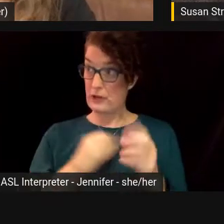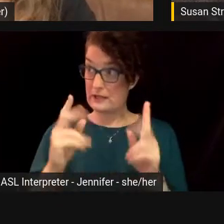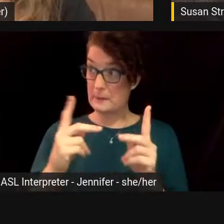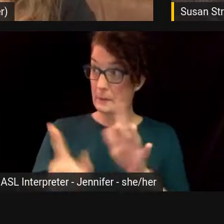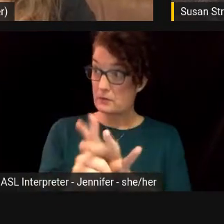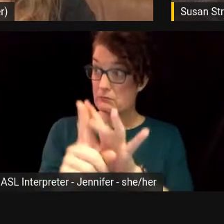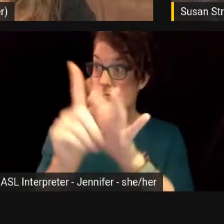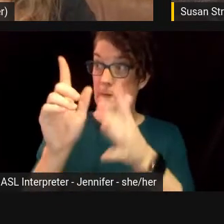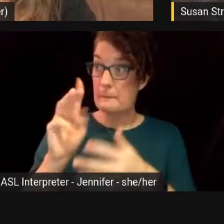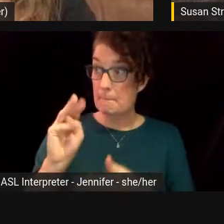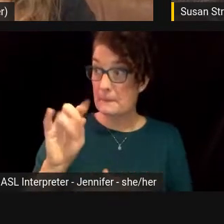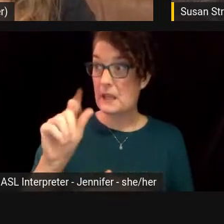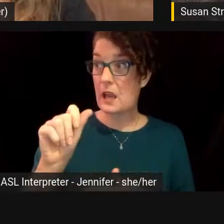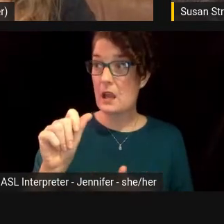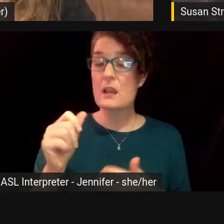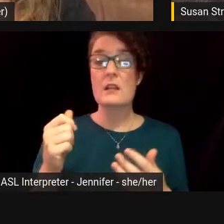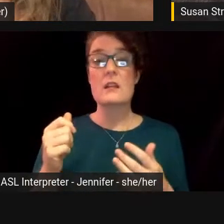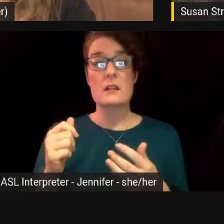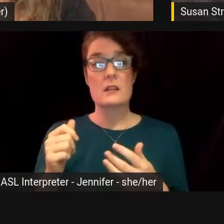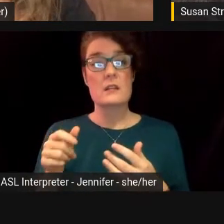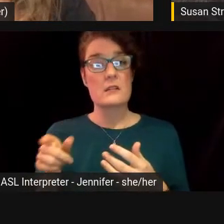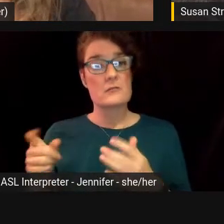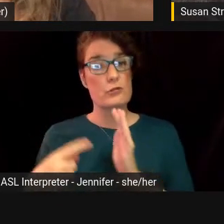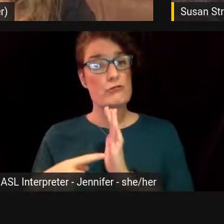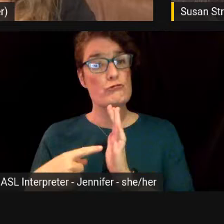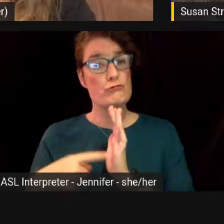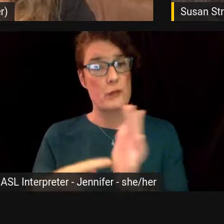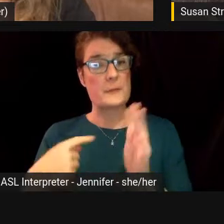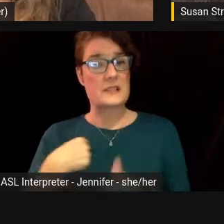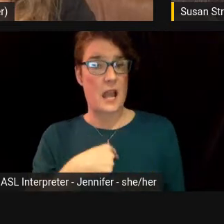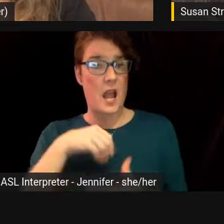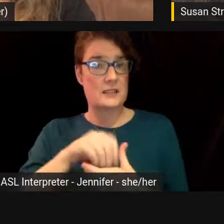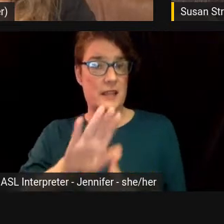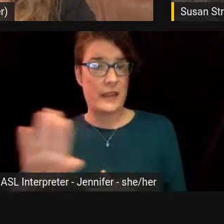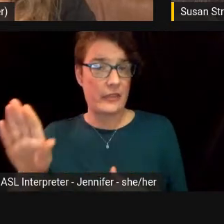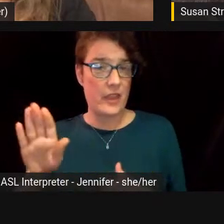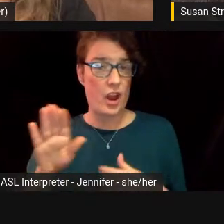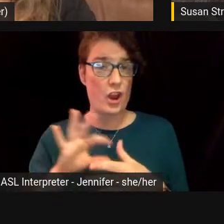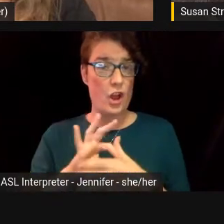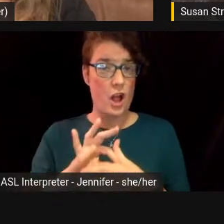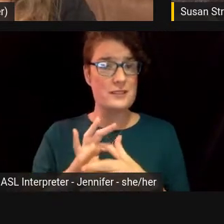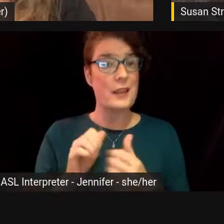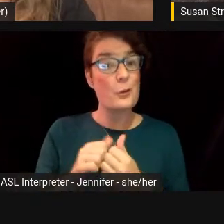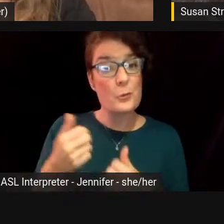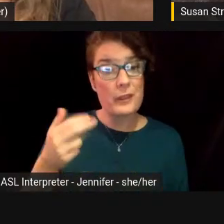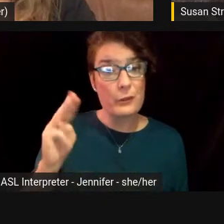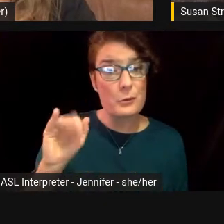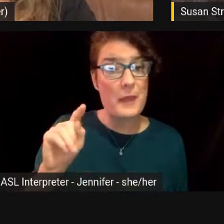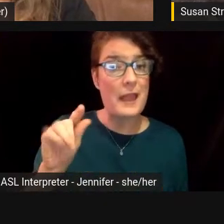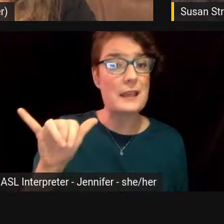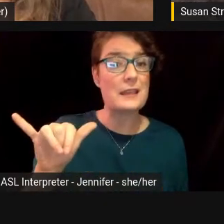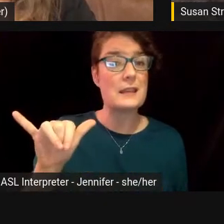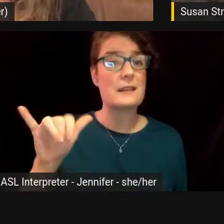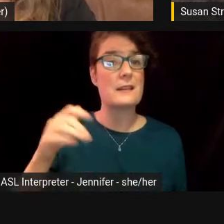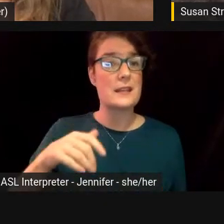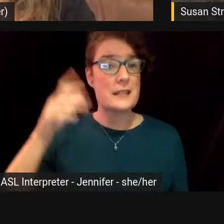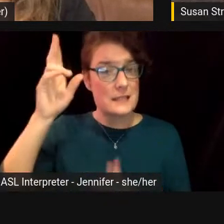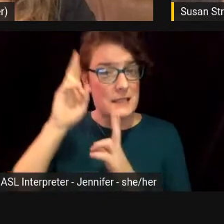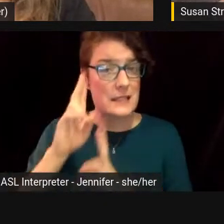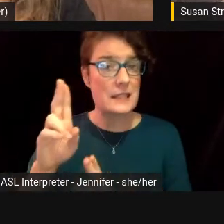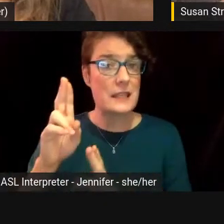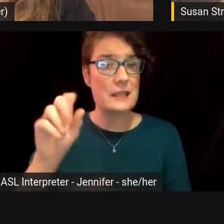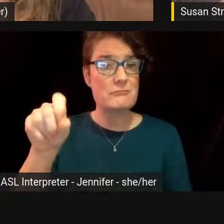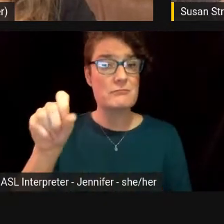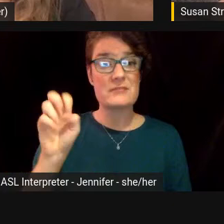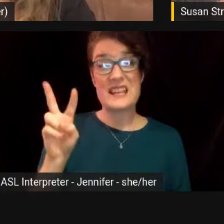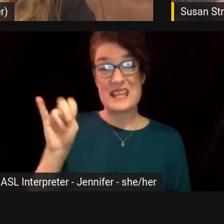are representing us in their content with humanity and dignity, even if they don't